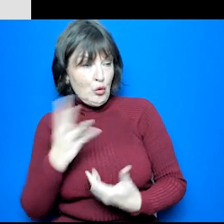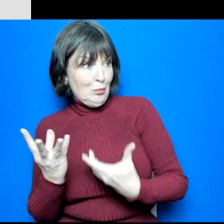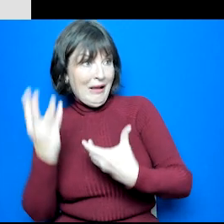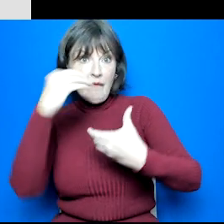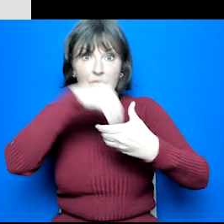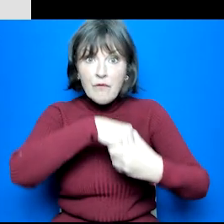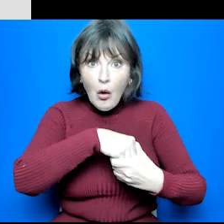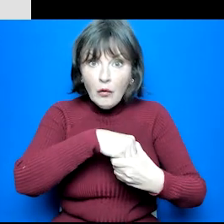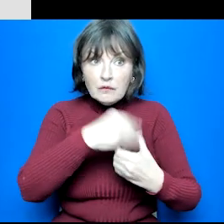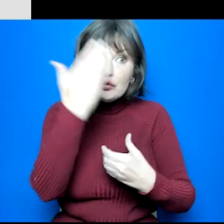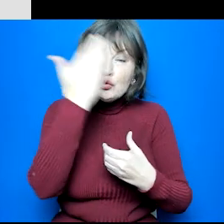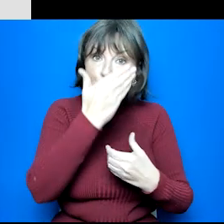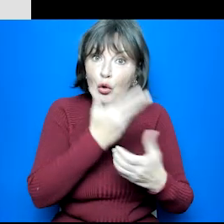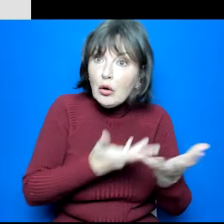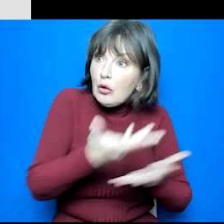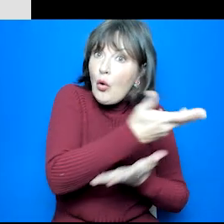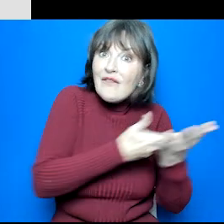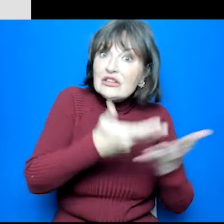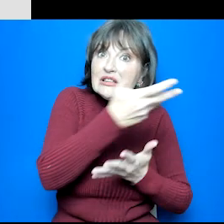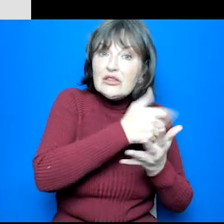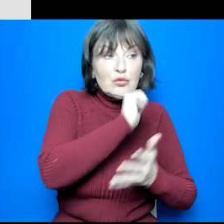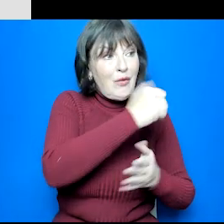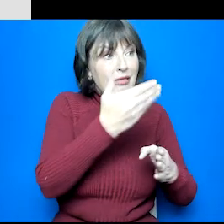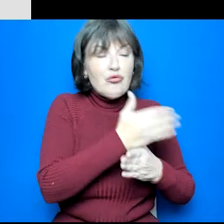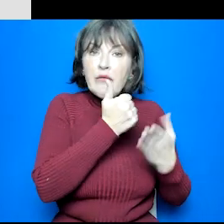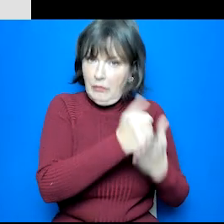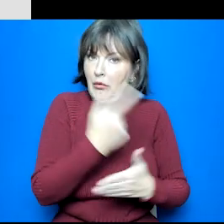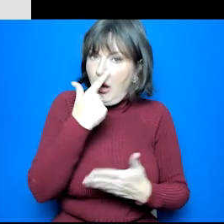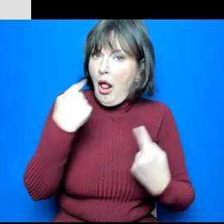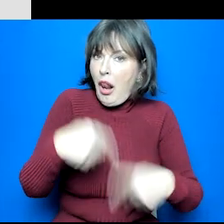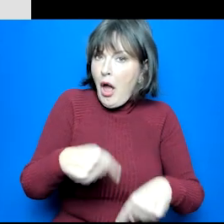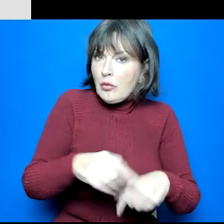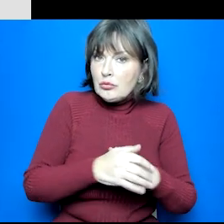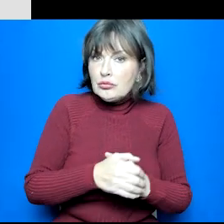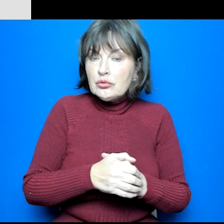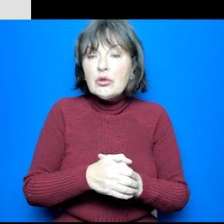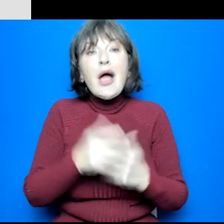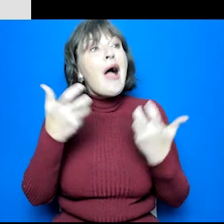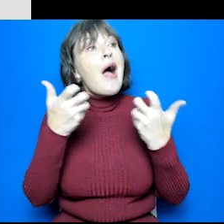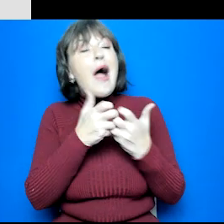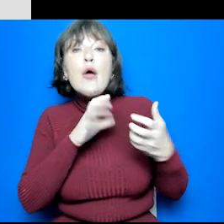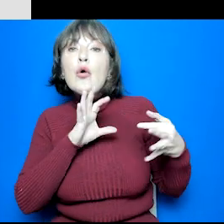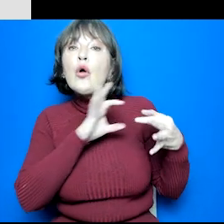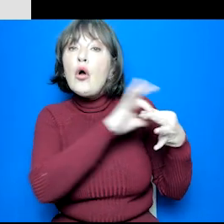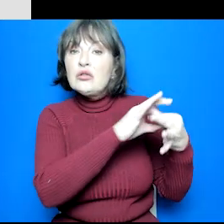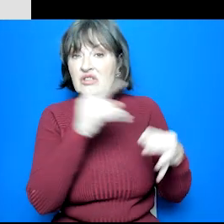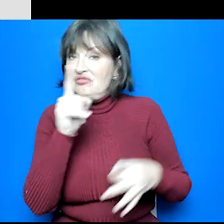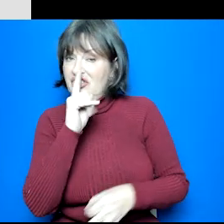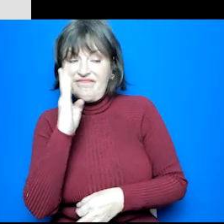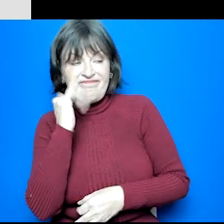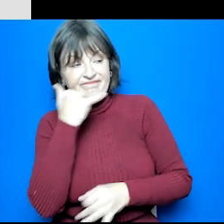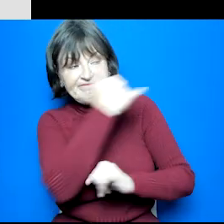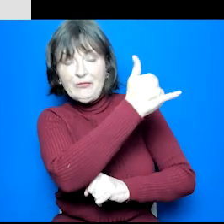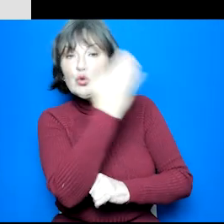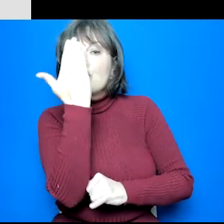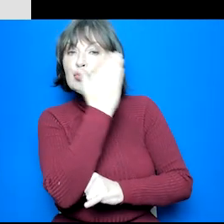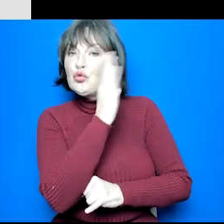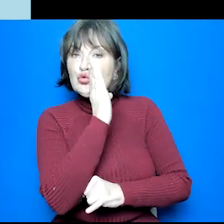if you feel that you would benefit from further support. The school careers advisor can be reached by contacting your young person's school directly.